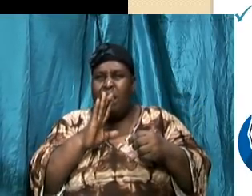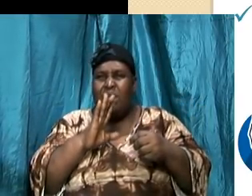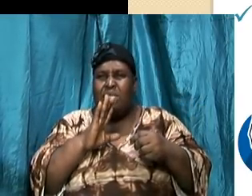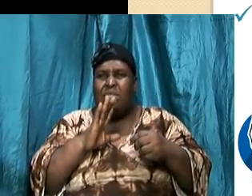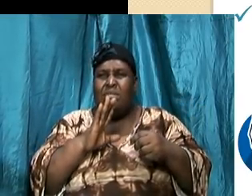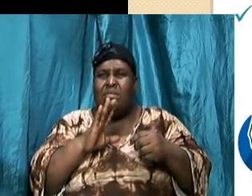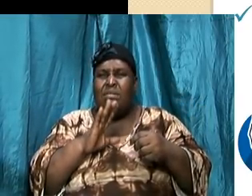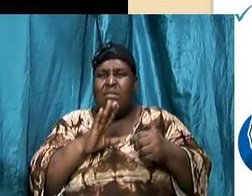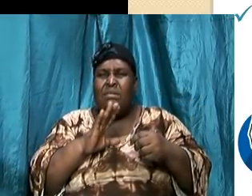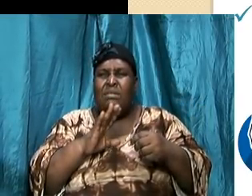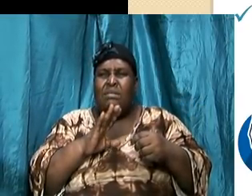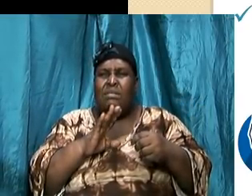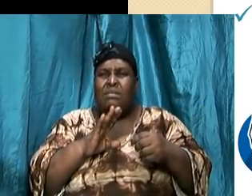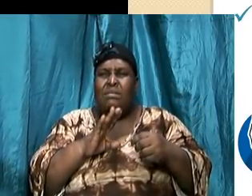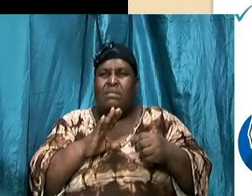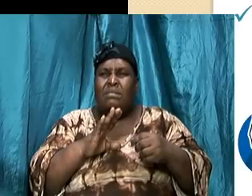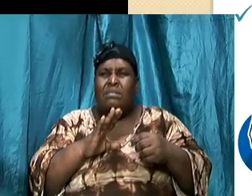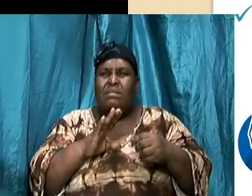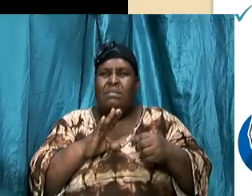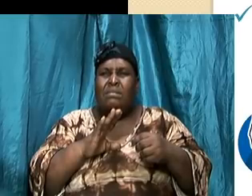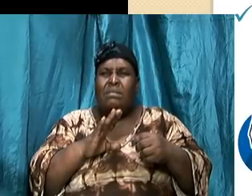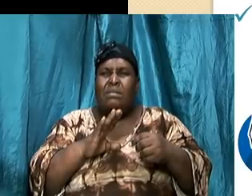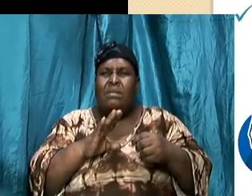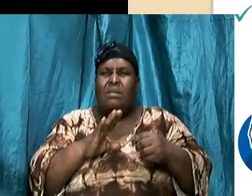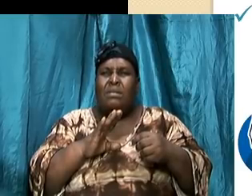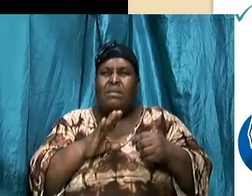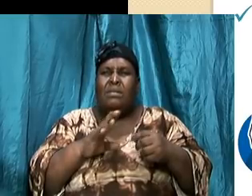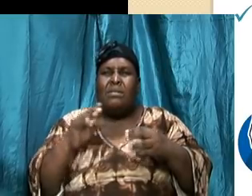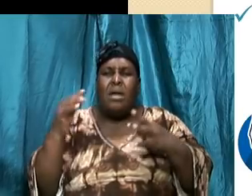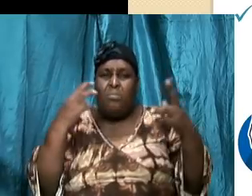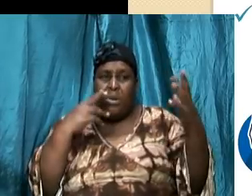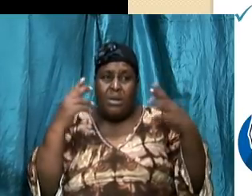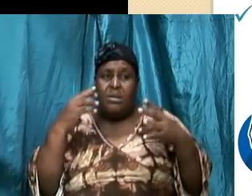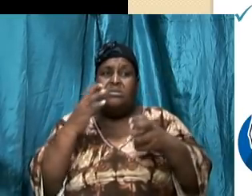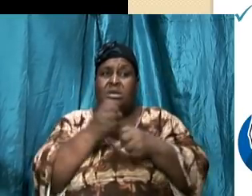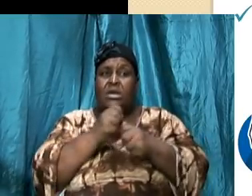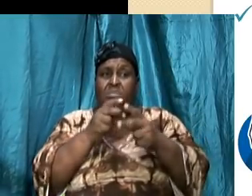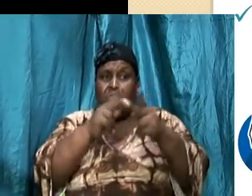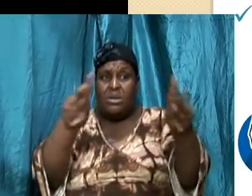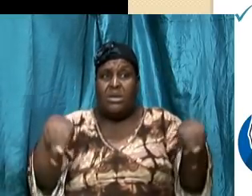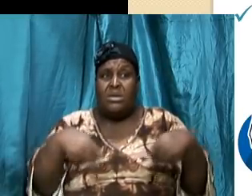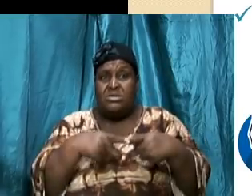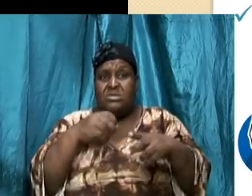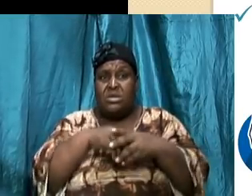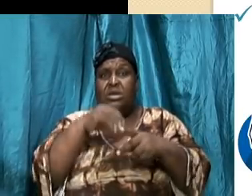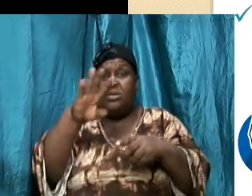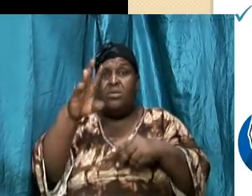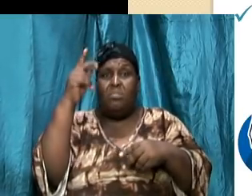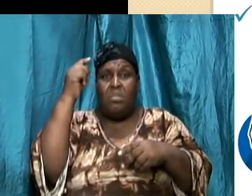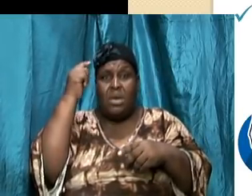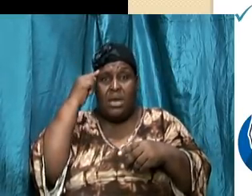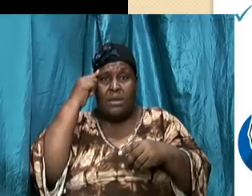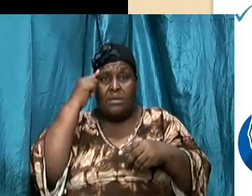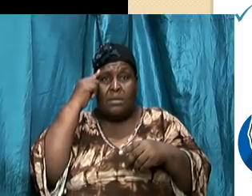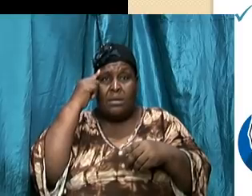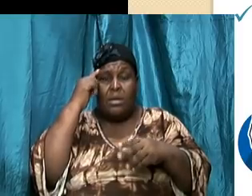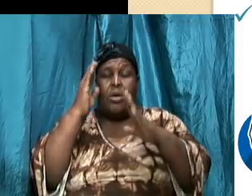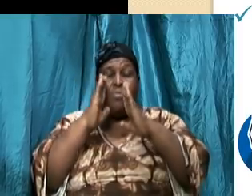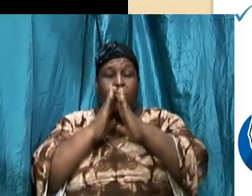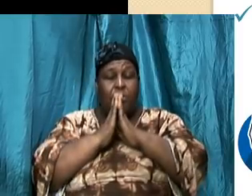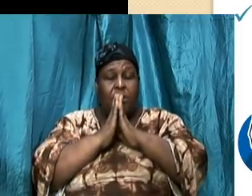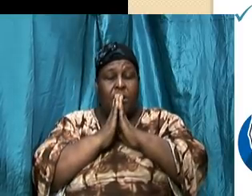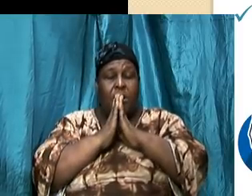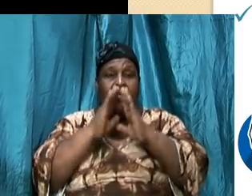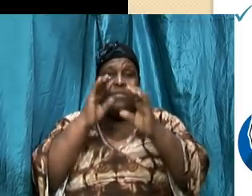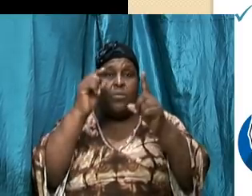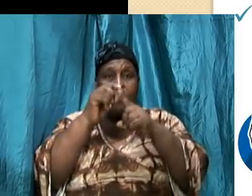first that first that is a battle taking place in your mind prior and the word must be first